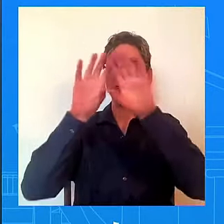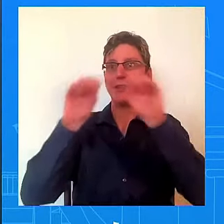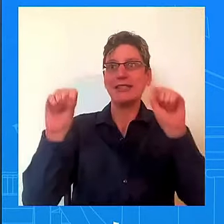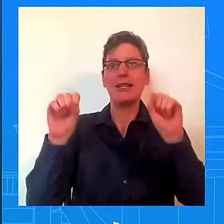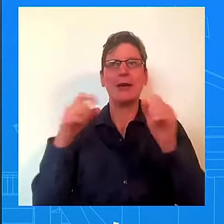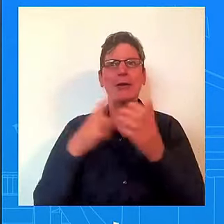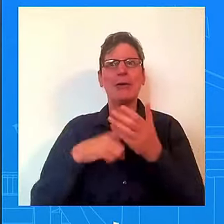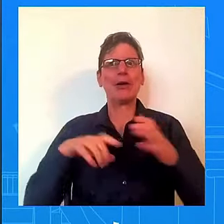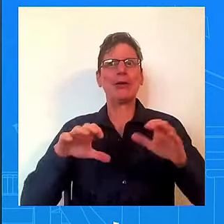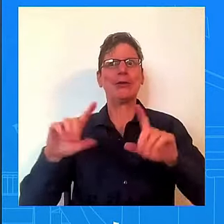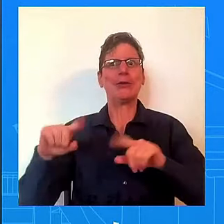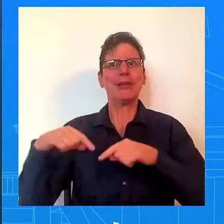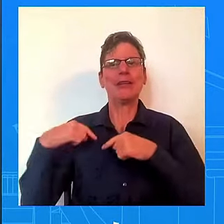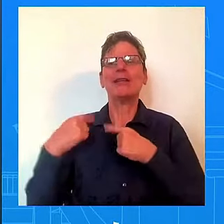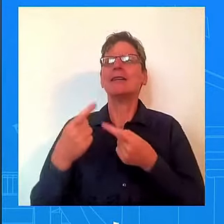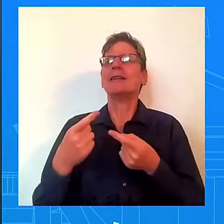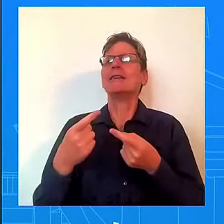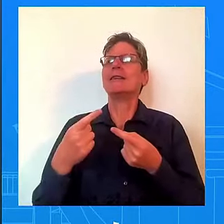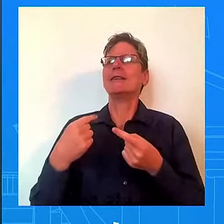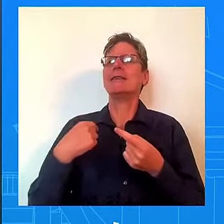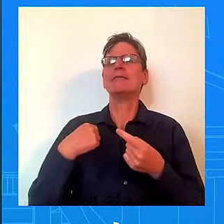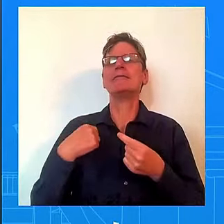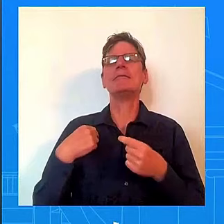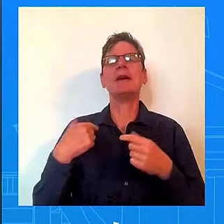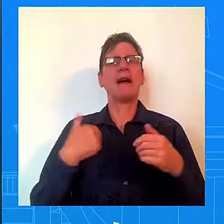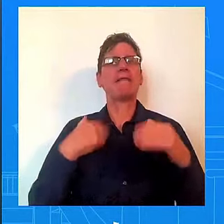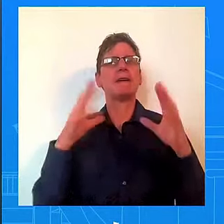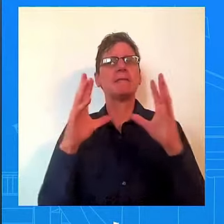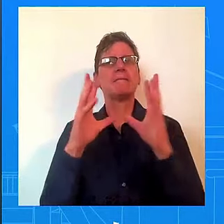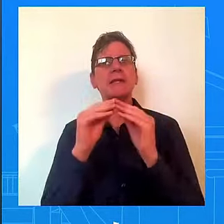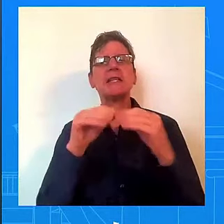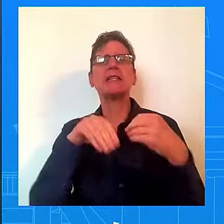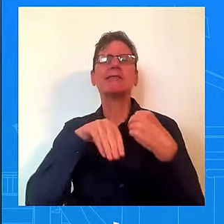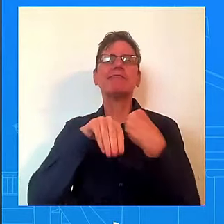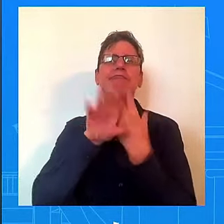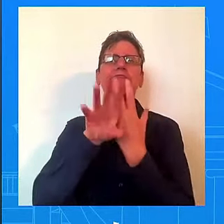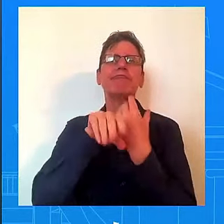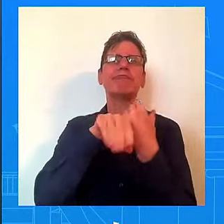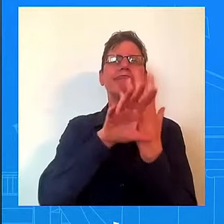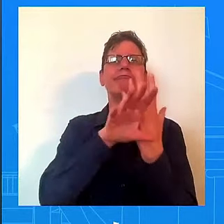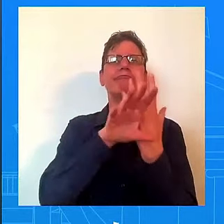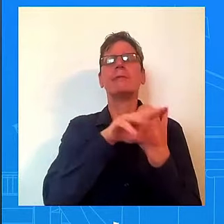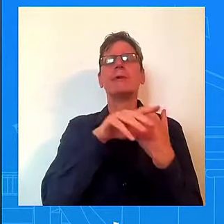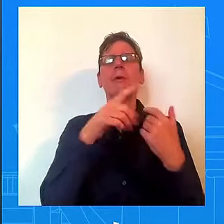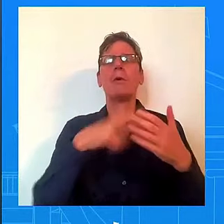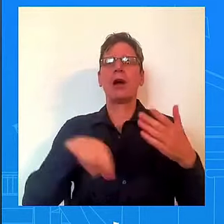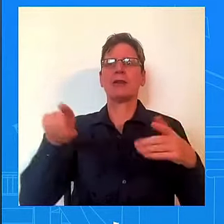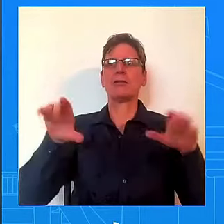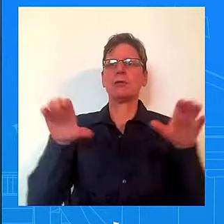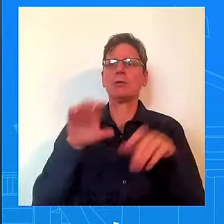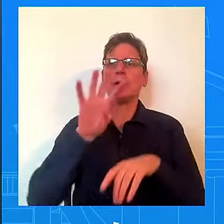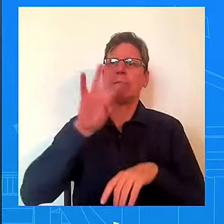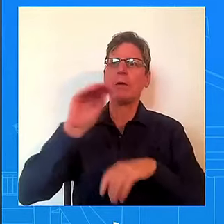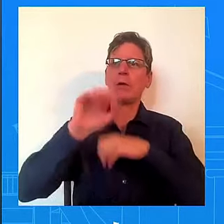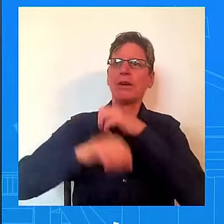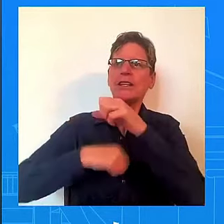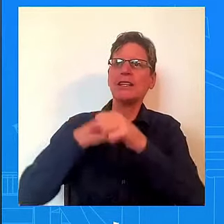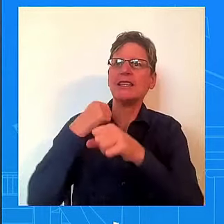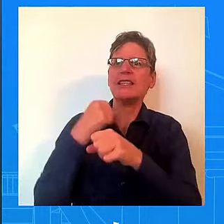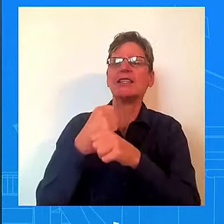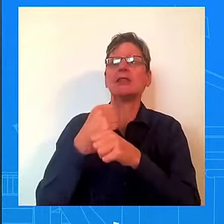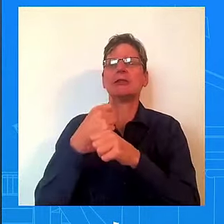to highlight the impacts of his Investing in America agenda. In addition to the travel that was described to